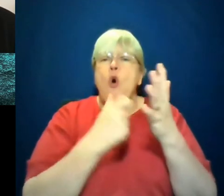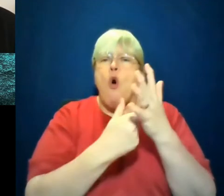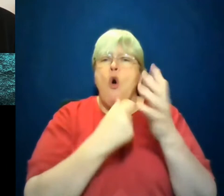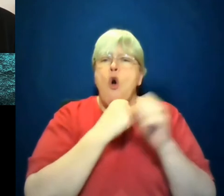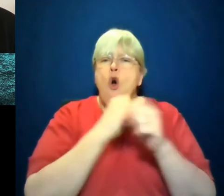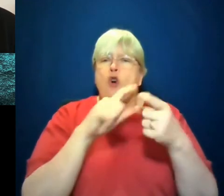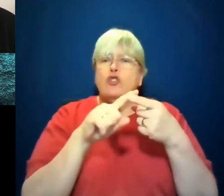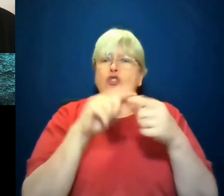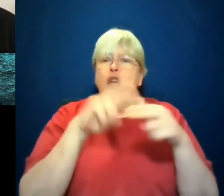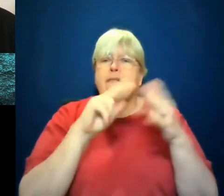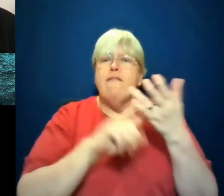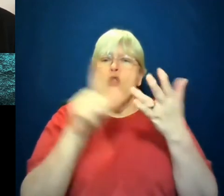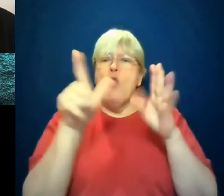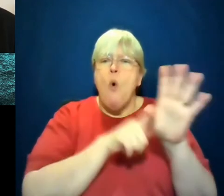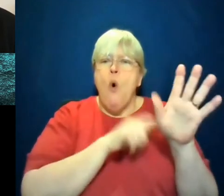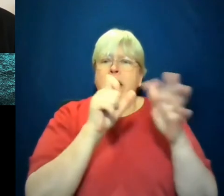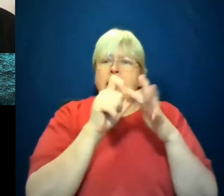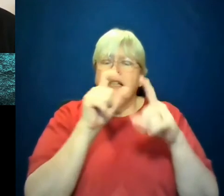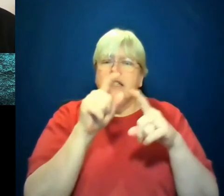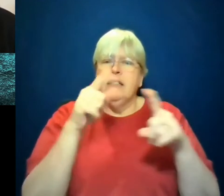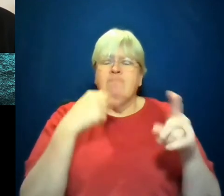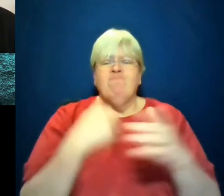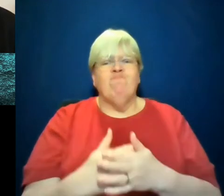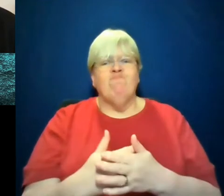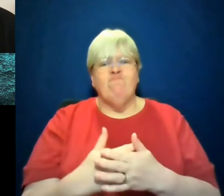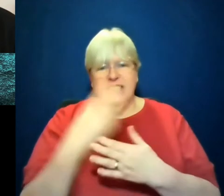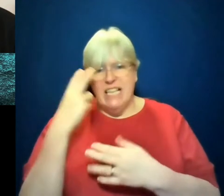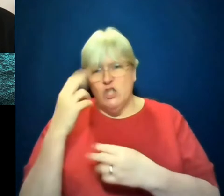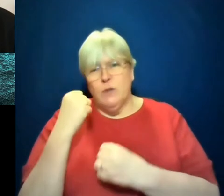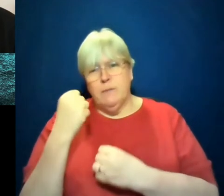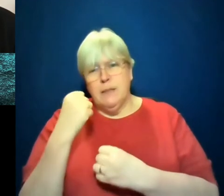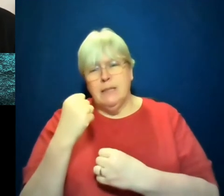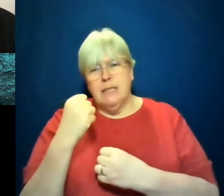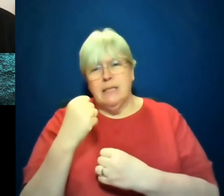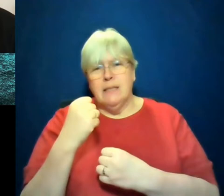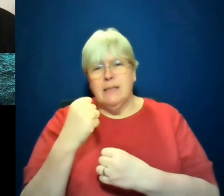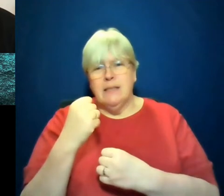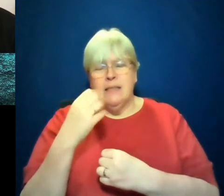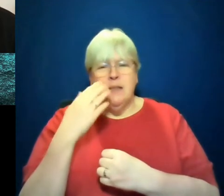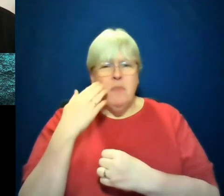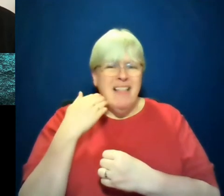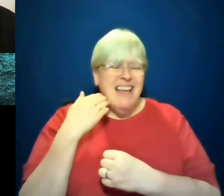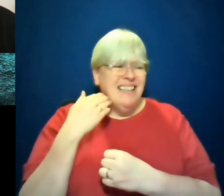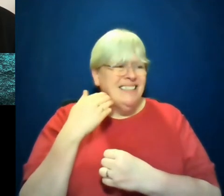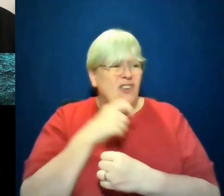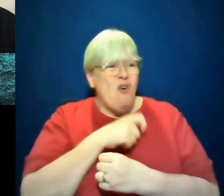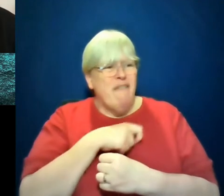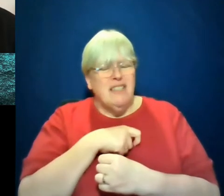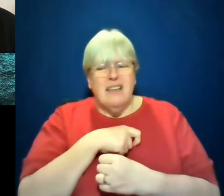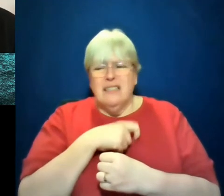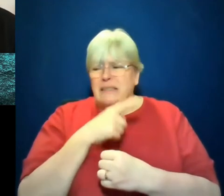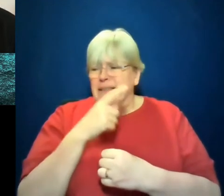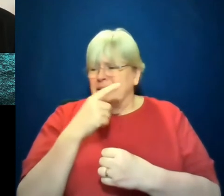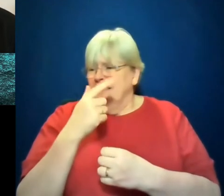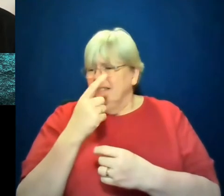I thought about the fact that I'm writing this police character, this black officer. What, what do I do with that? I do